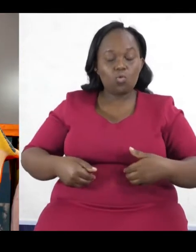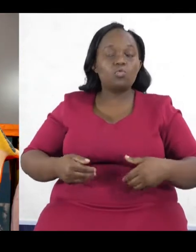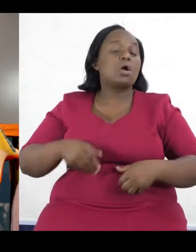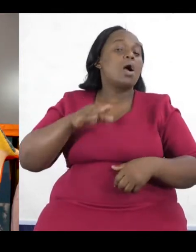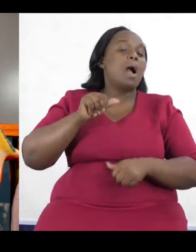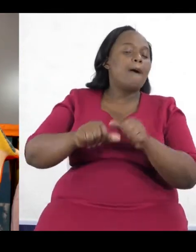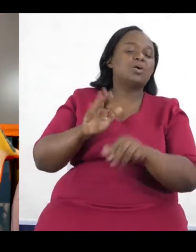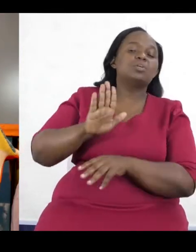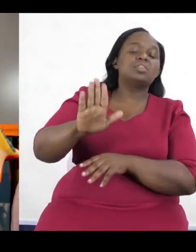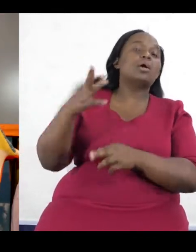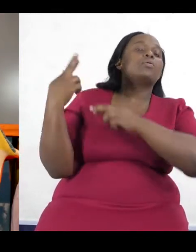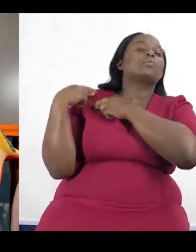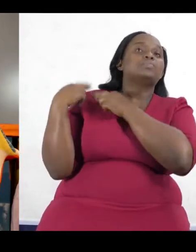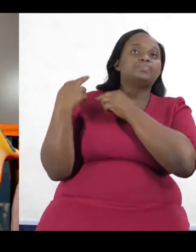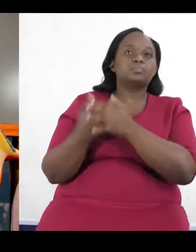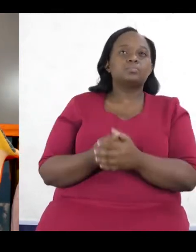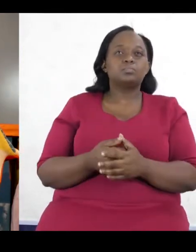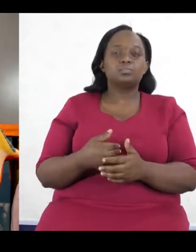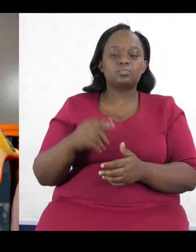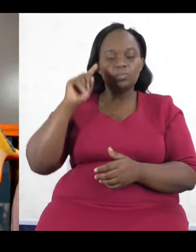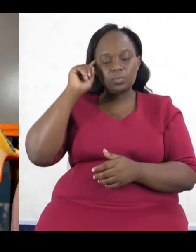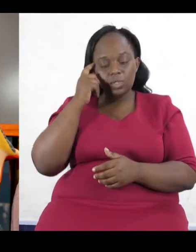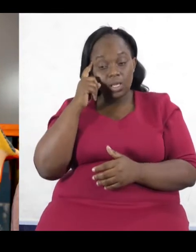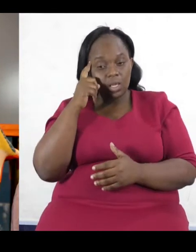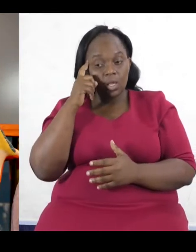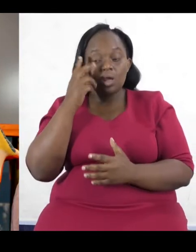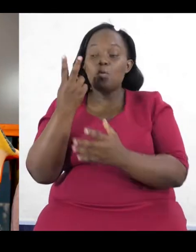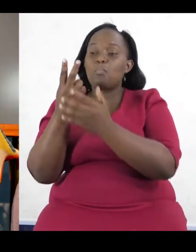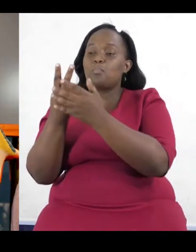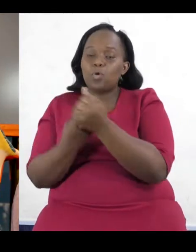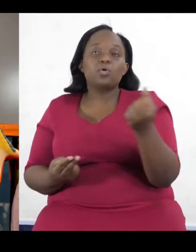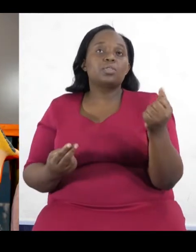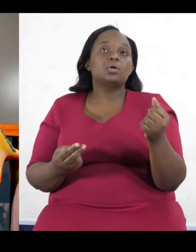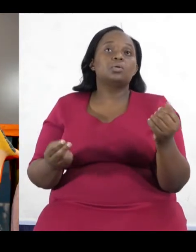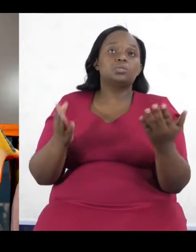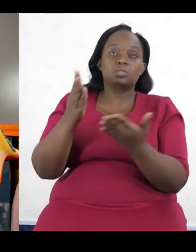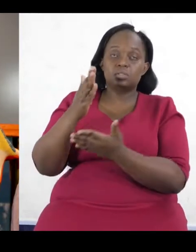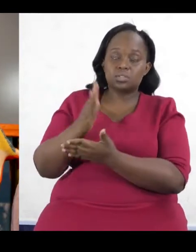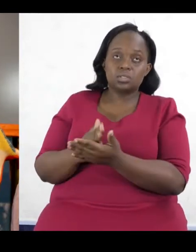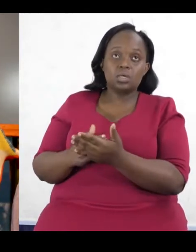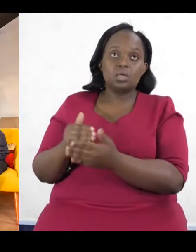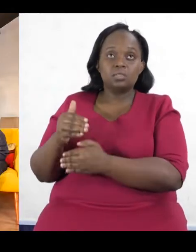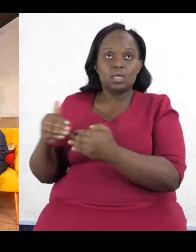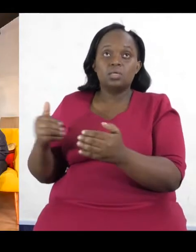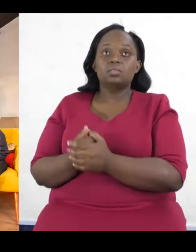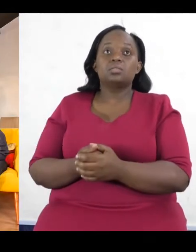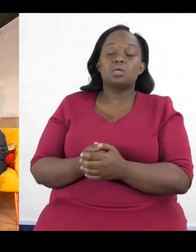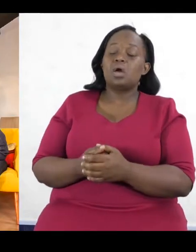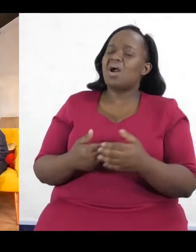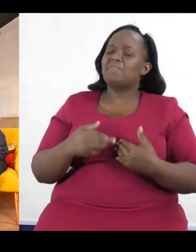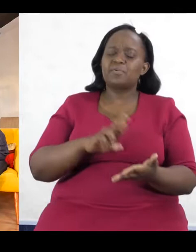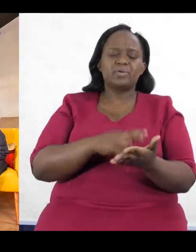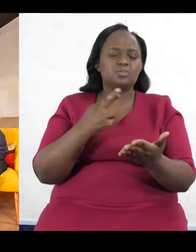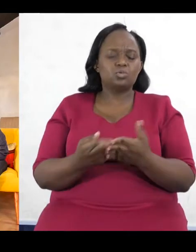politicization and a seriously untapped resource that could be used there. Yeah. Cliff?